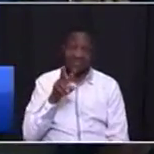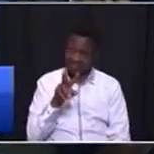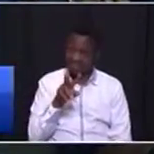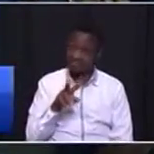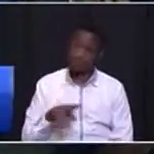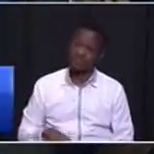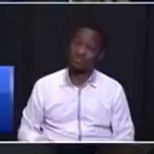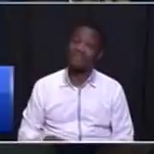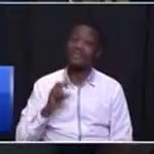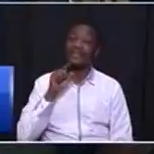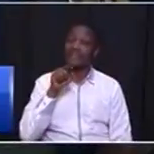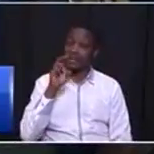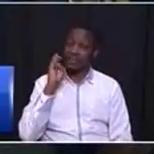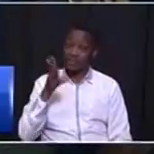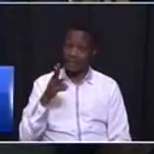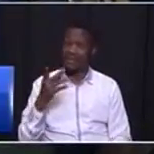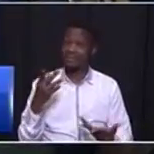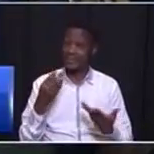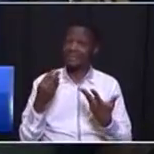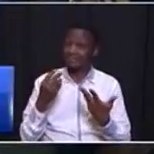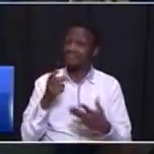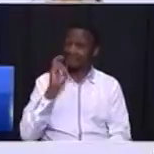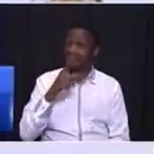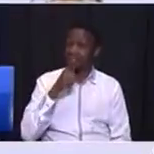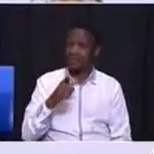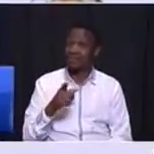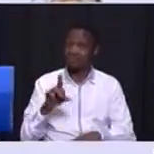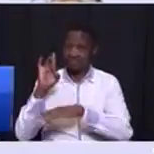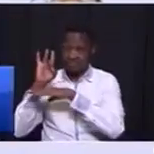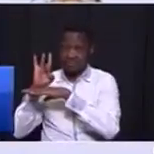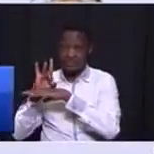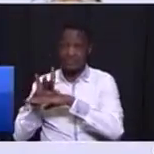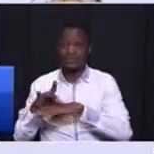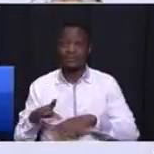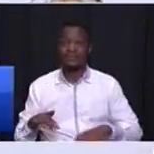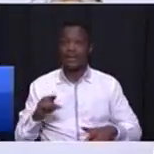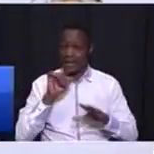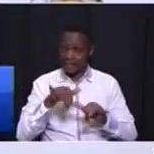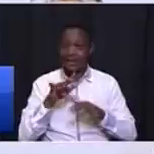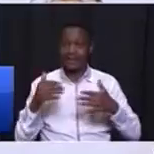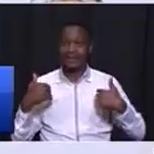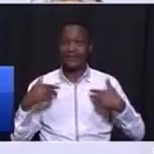there will be consequences and that has already started